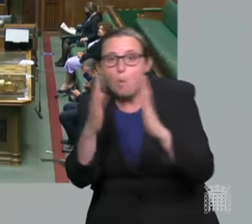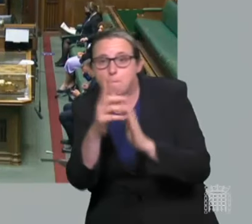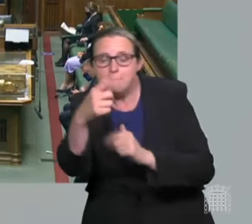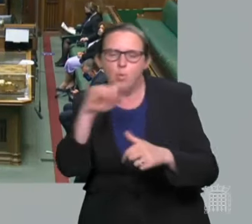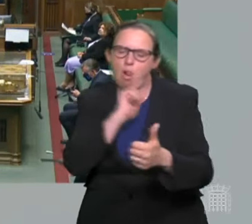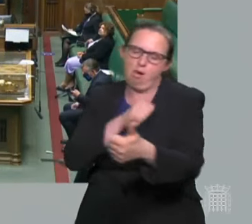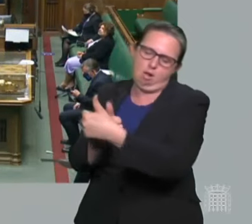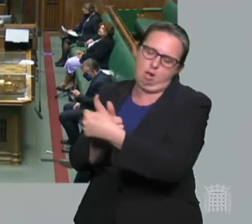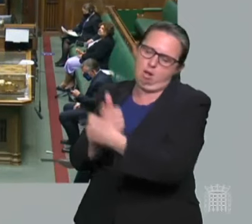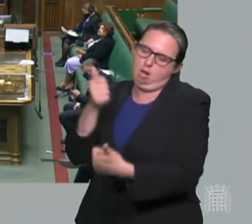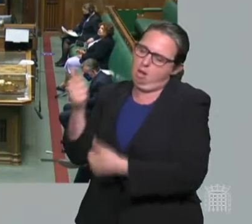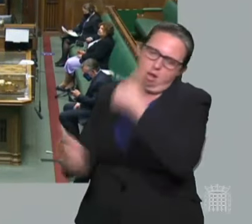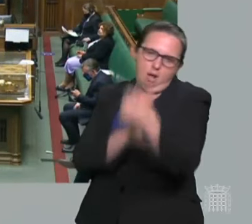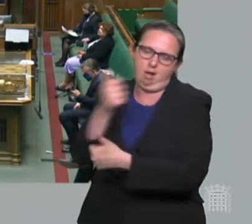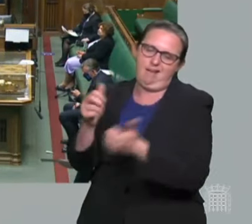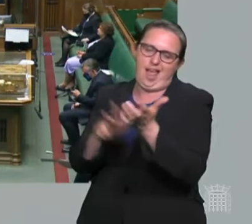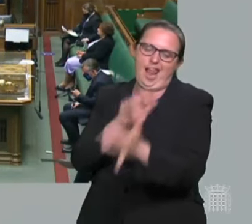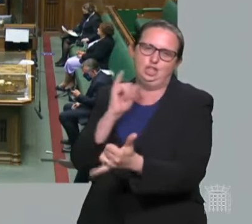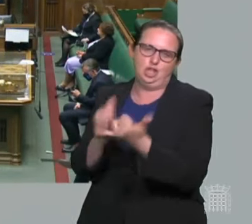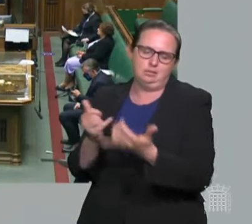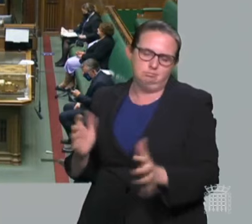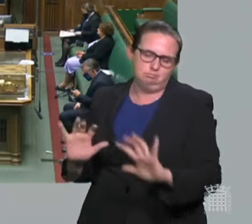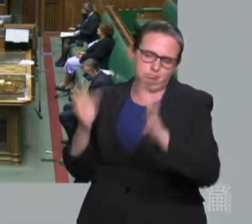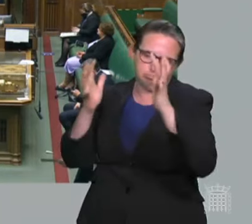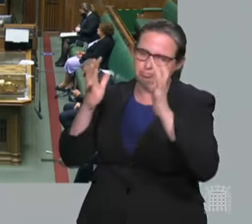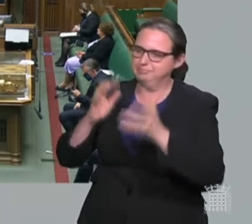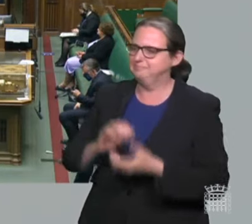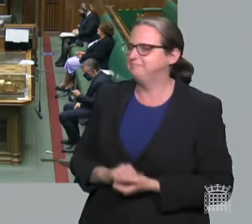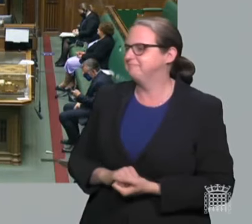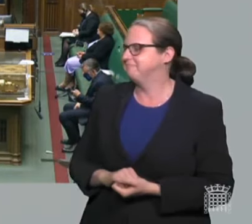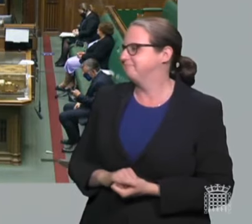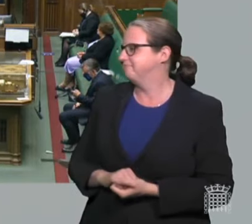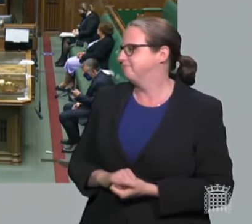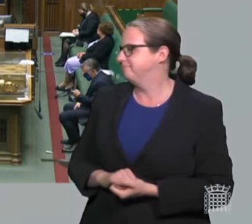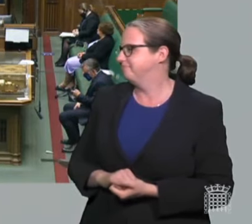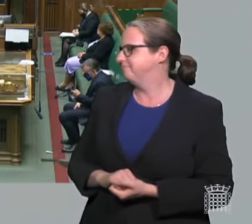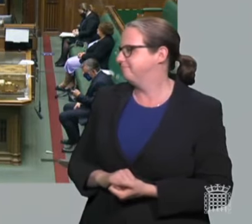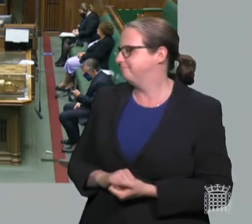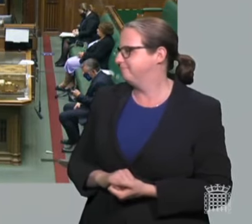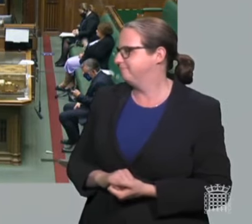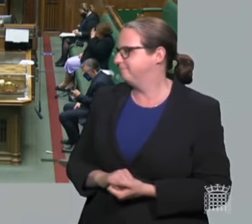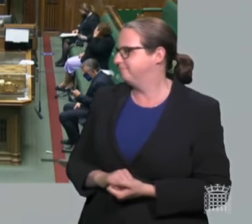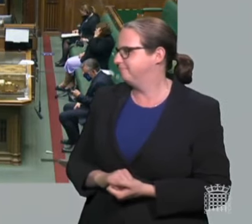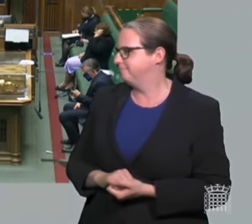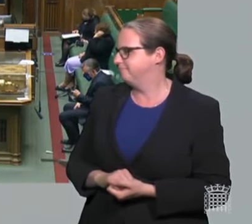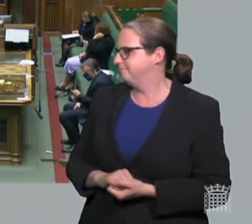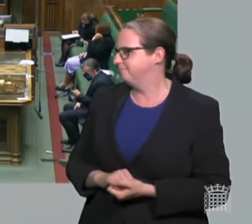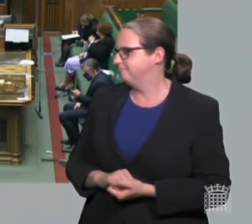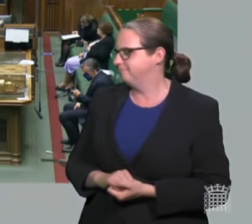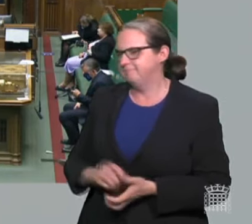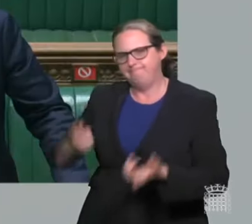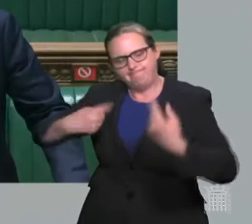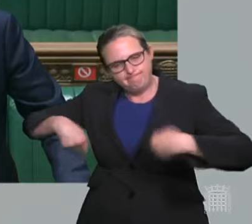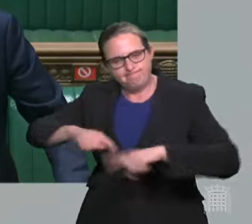Mr Speaker, there is no greater demonstration of our higher regard for the NHS than the manner in which we all stepped up to protect it.